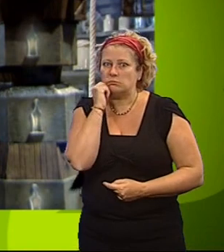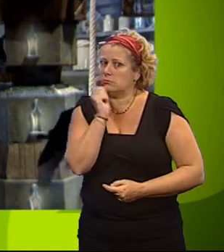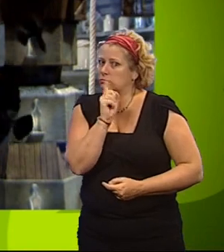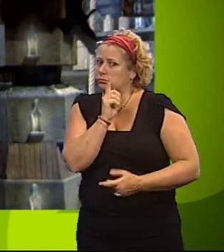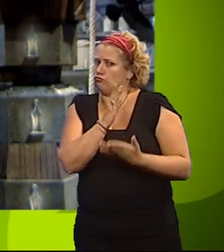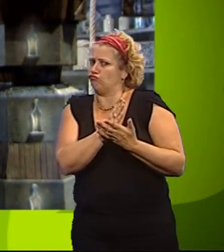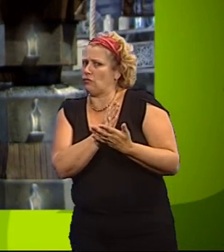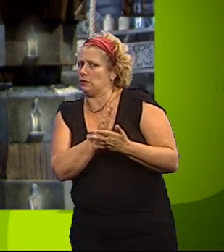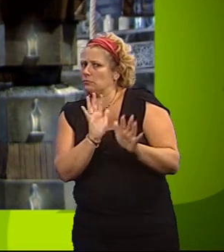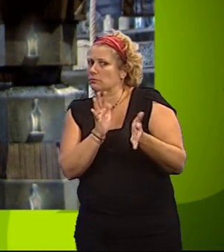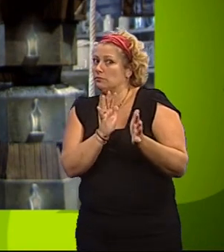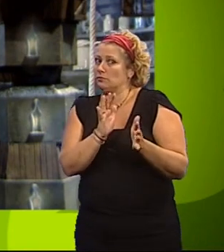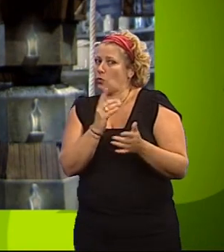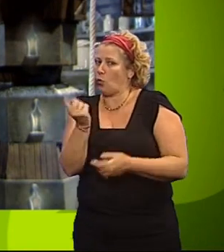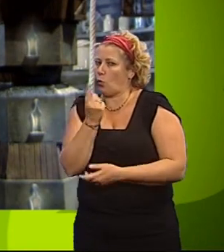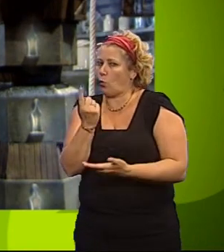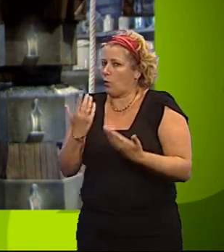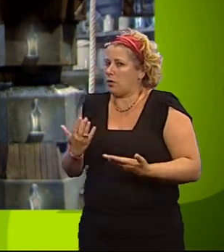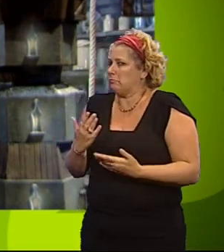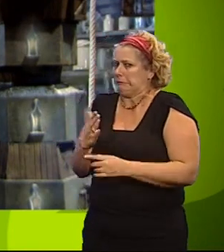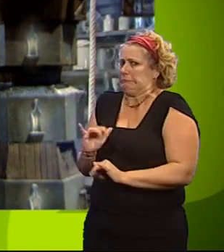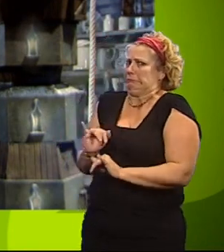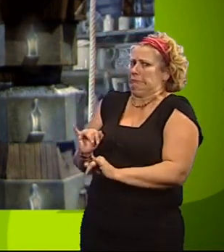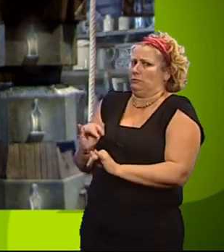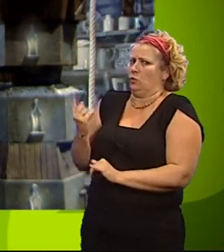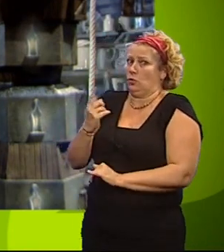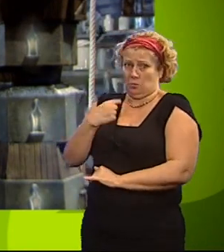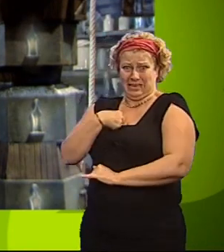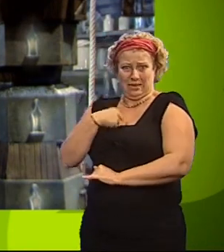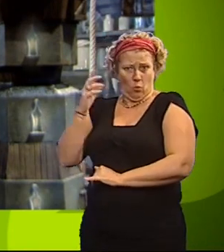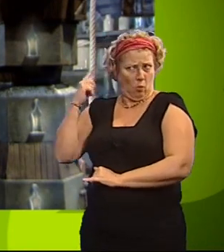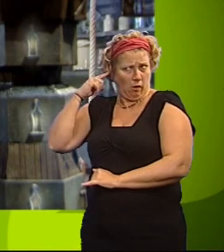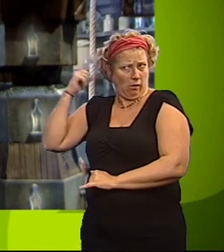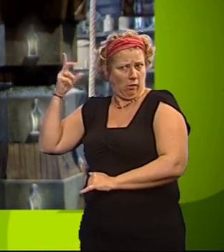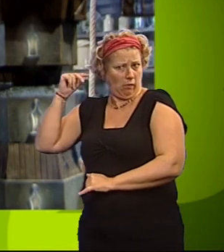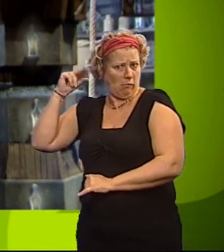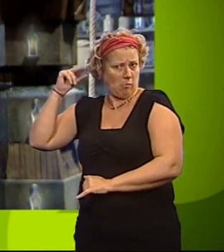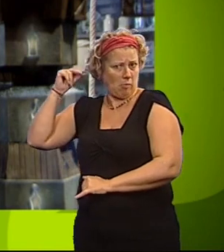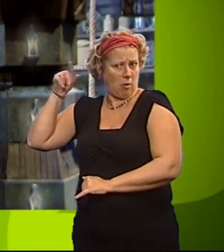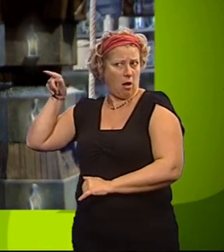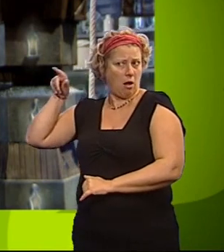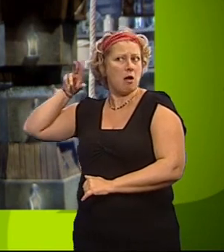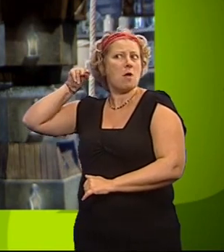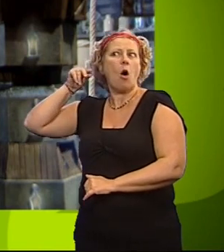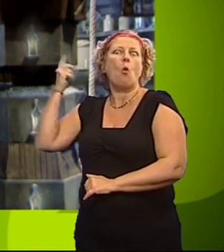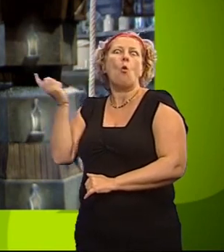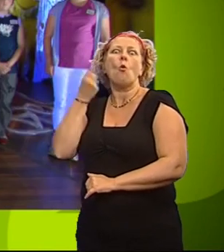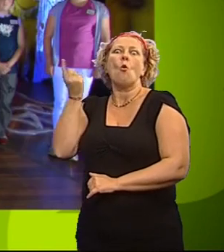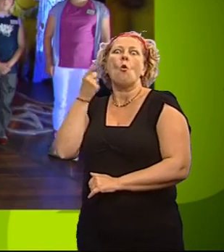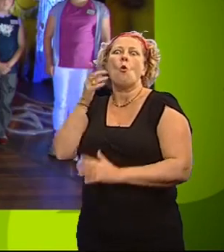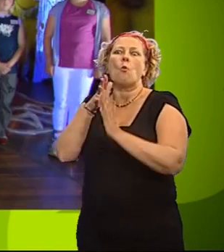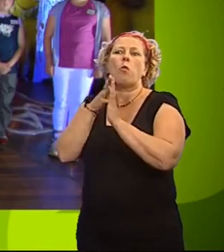So, who is it this time? Don't look at me. It's up to the voice. It's time to pick the saboteur.